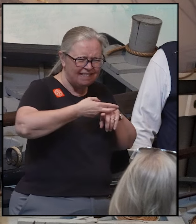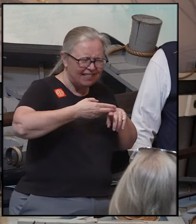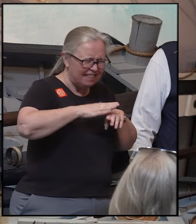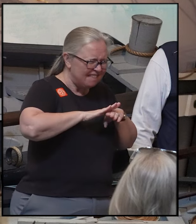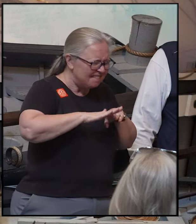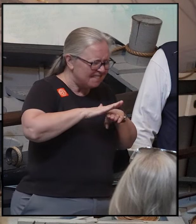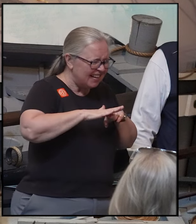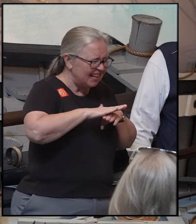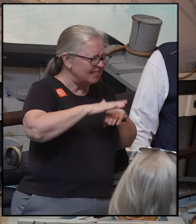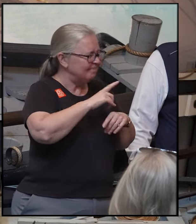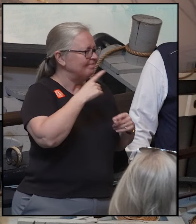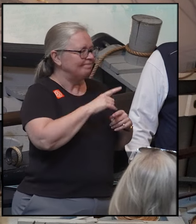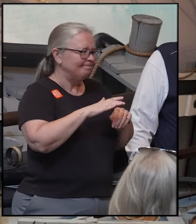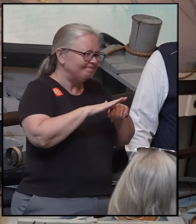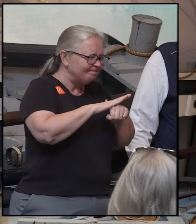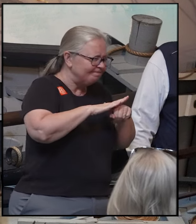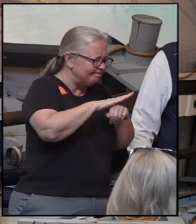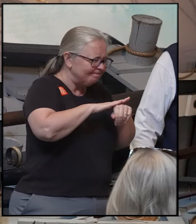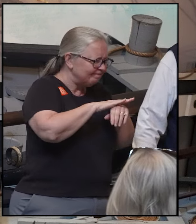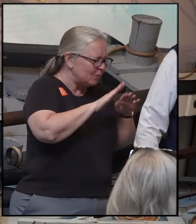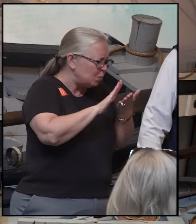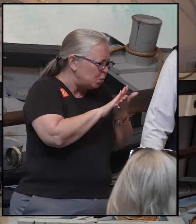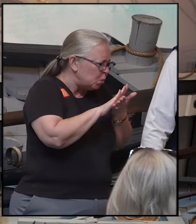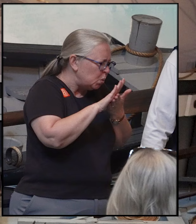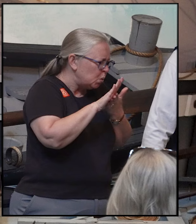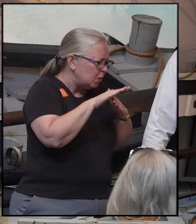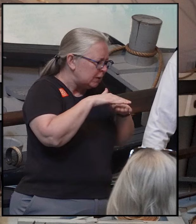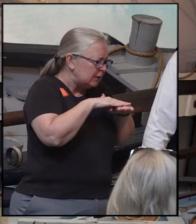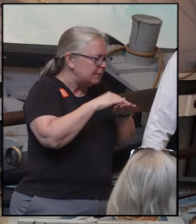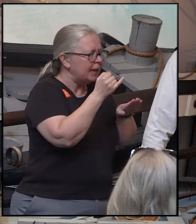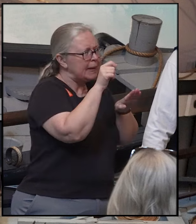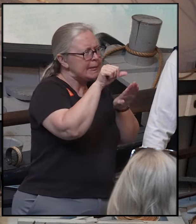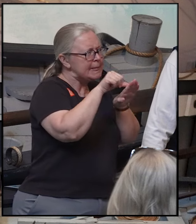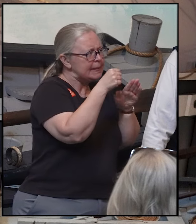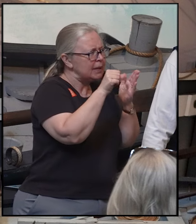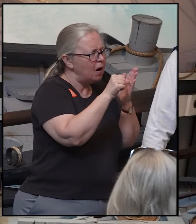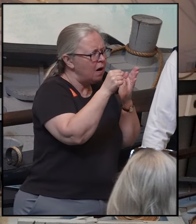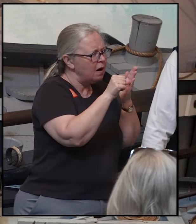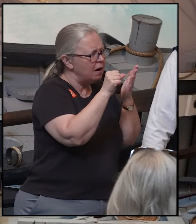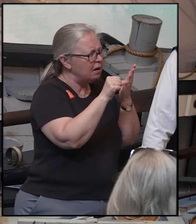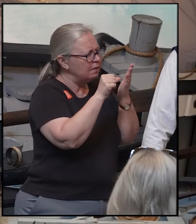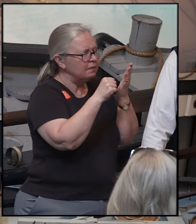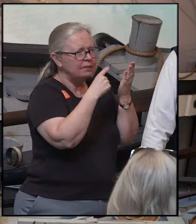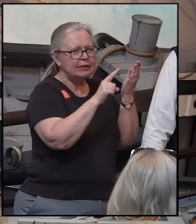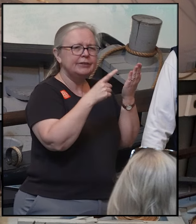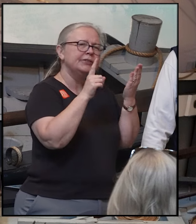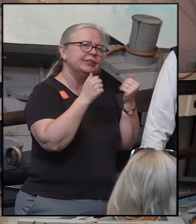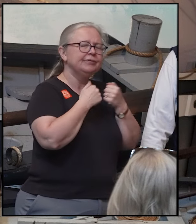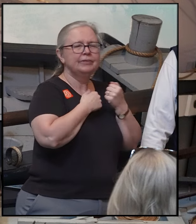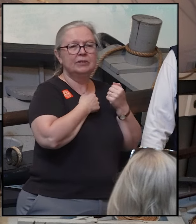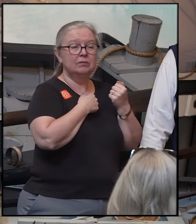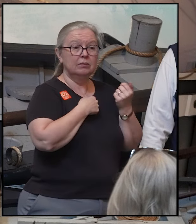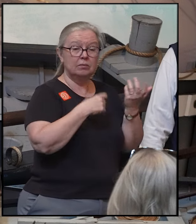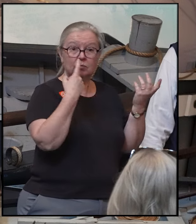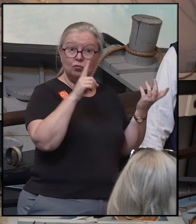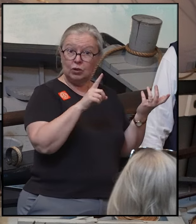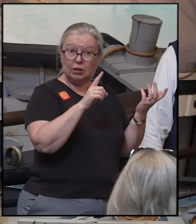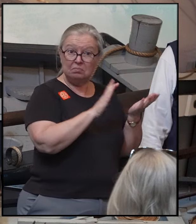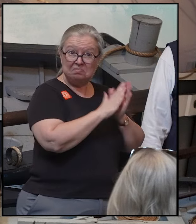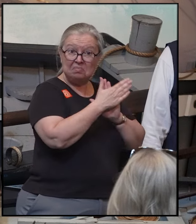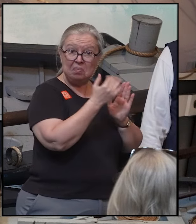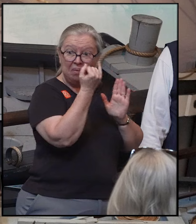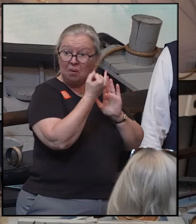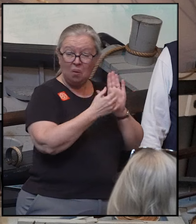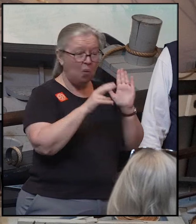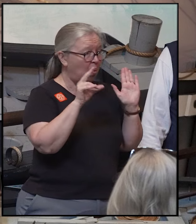carve into it a design, a picture of a loved one. This was never intended to be an art form.